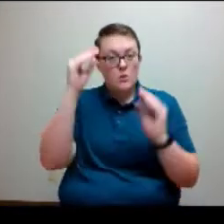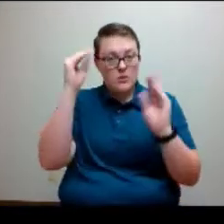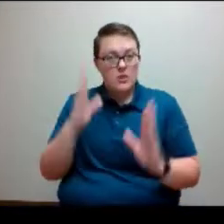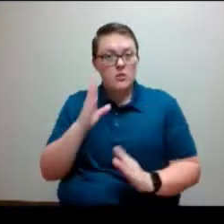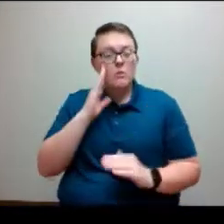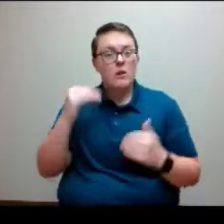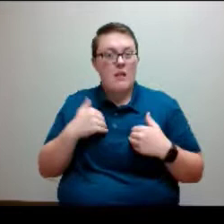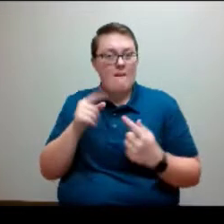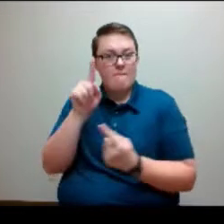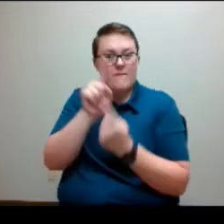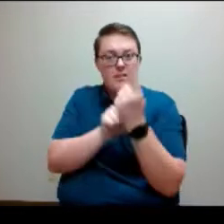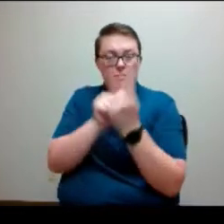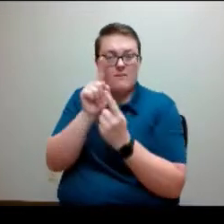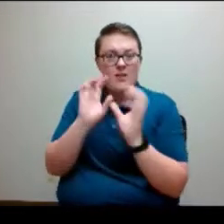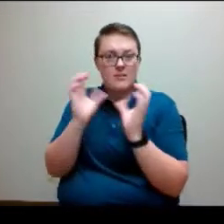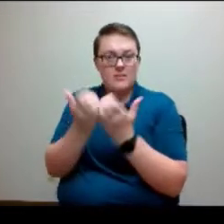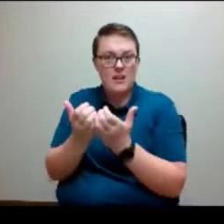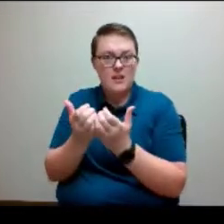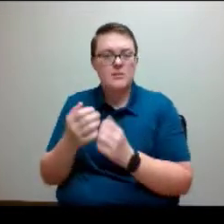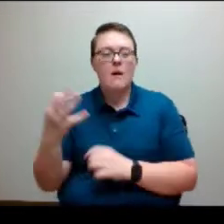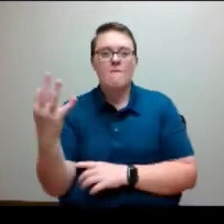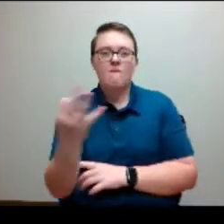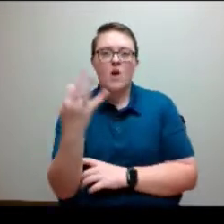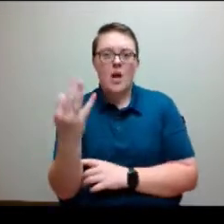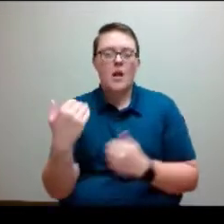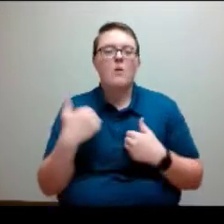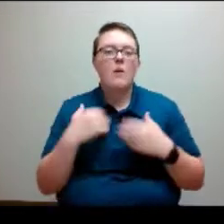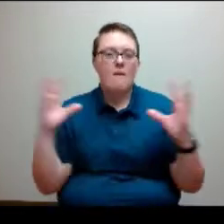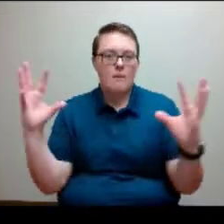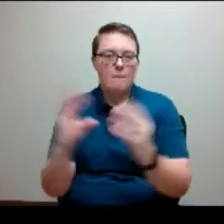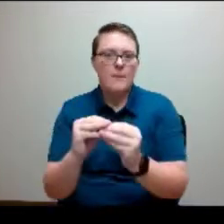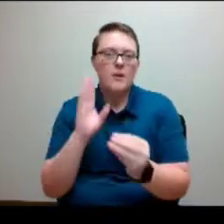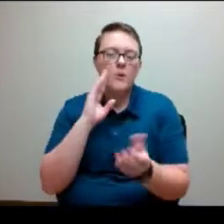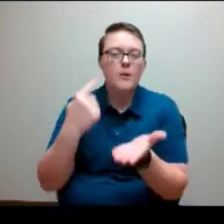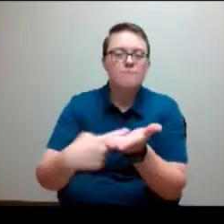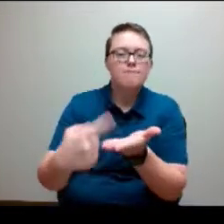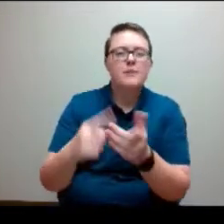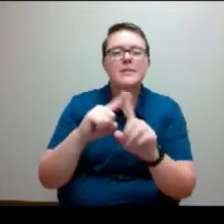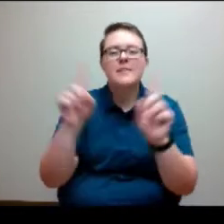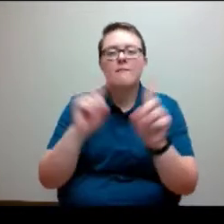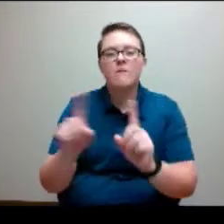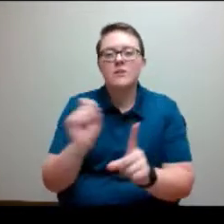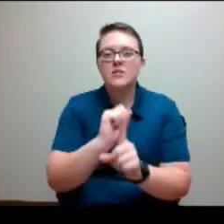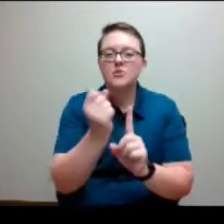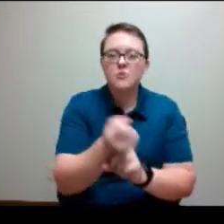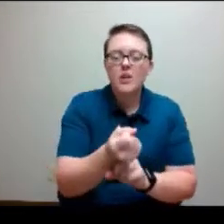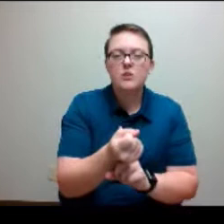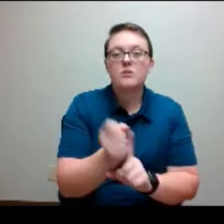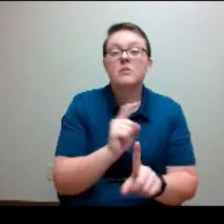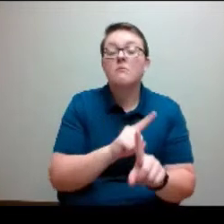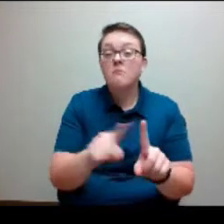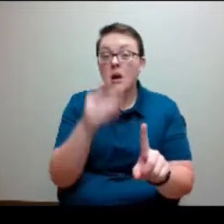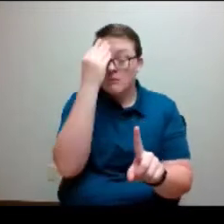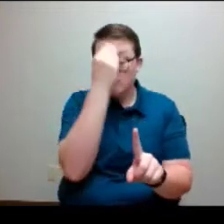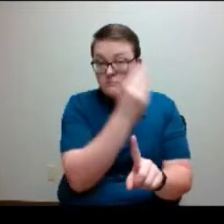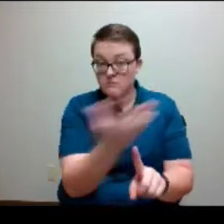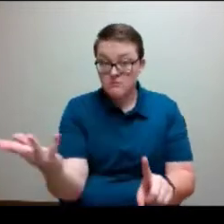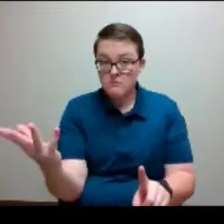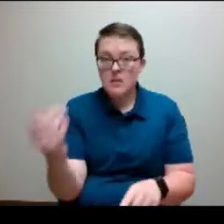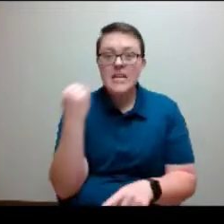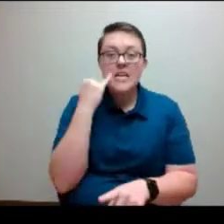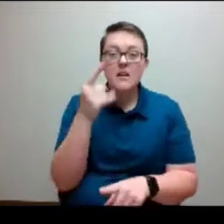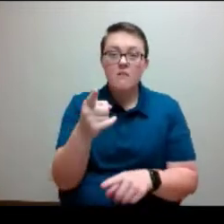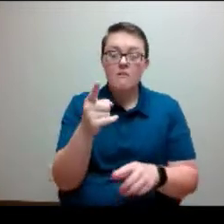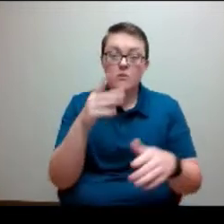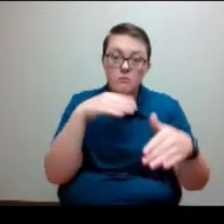it's one o'clock Friday, just to kind of talk through some situations and things. But I wanted to let everybody know that, you if you are on campus, it